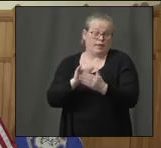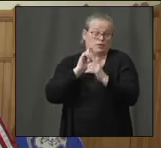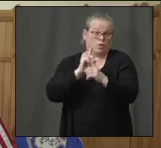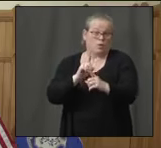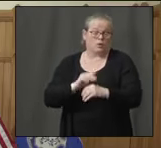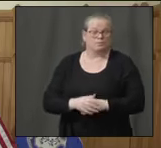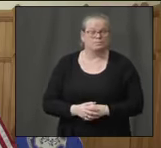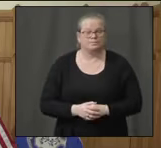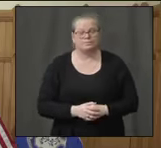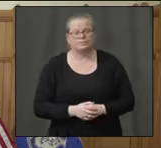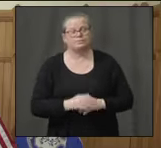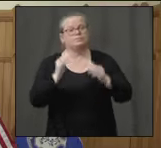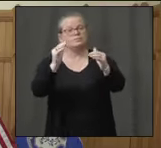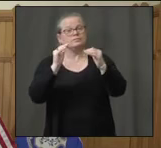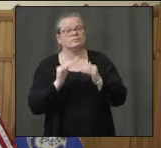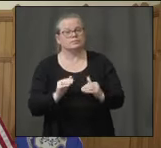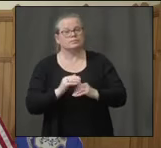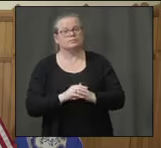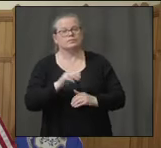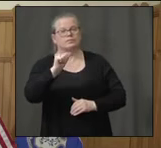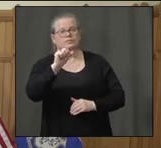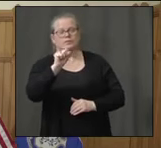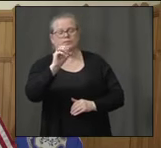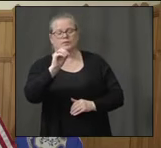We'll move along next to the Associated Press.